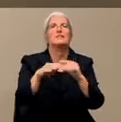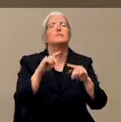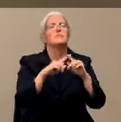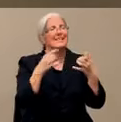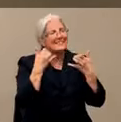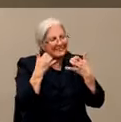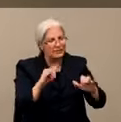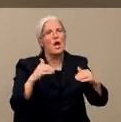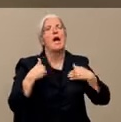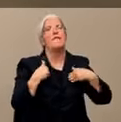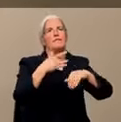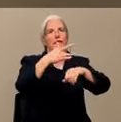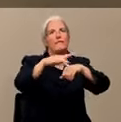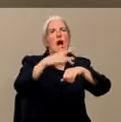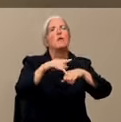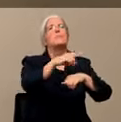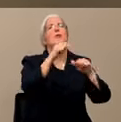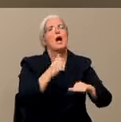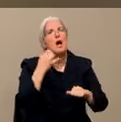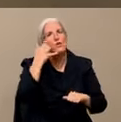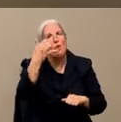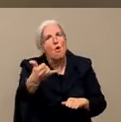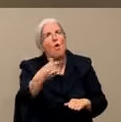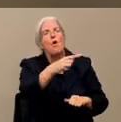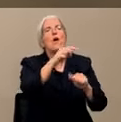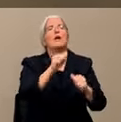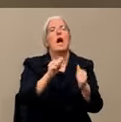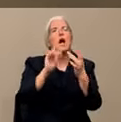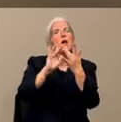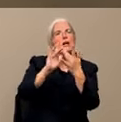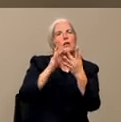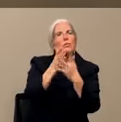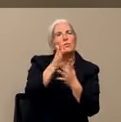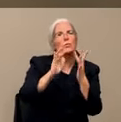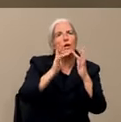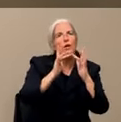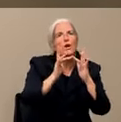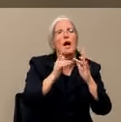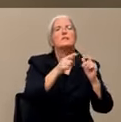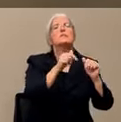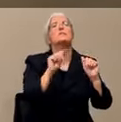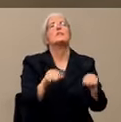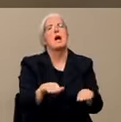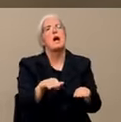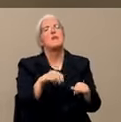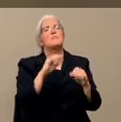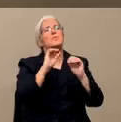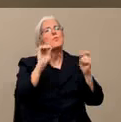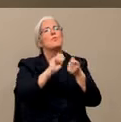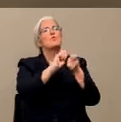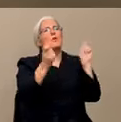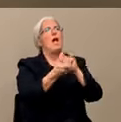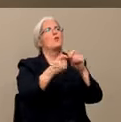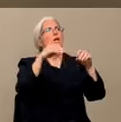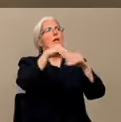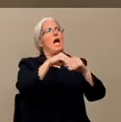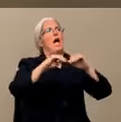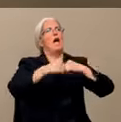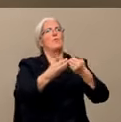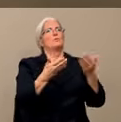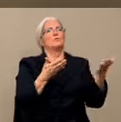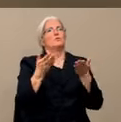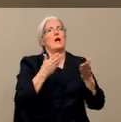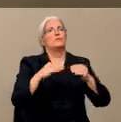online. So again, there should be no real change in noticeable change